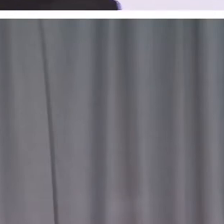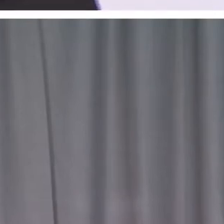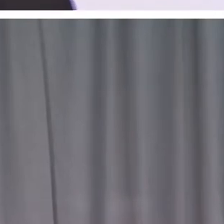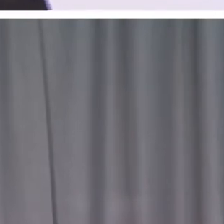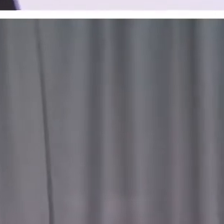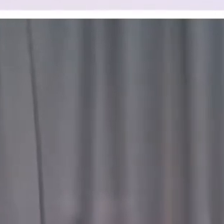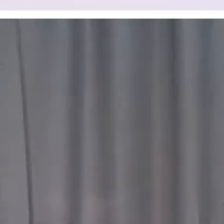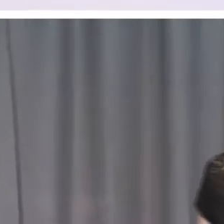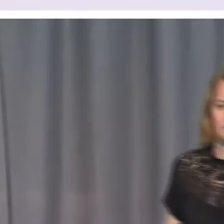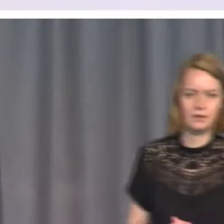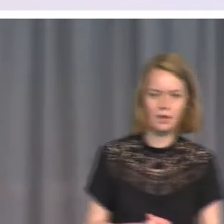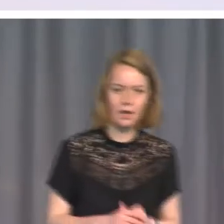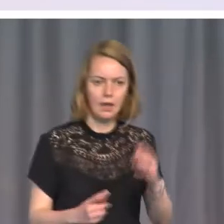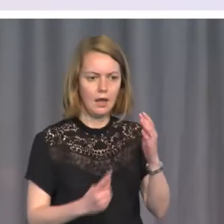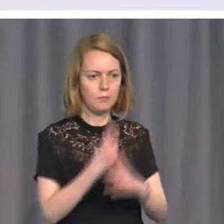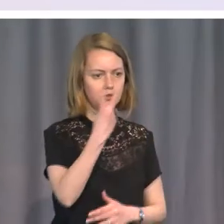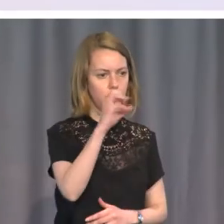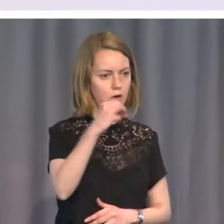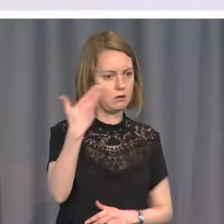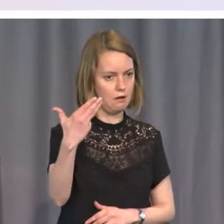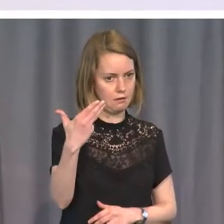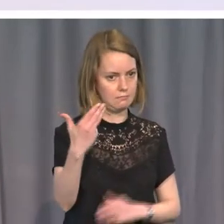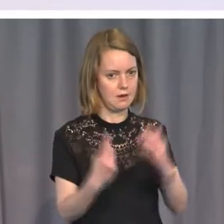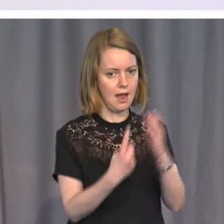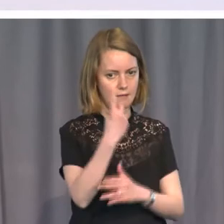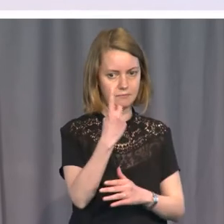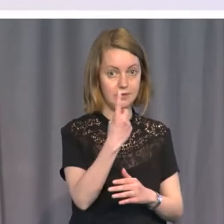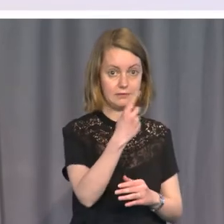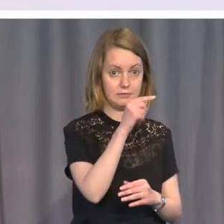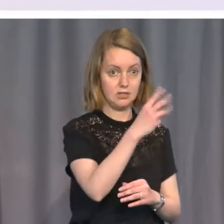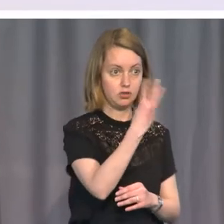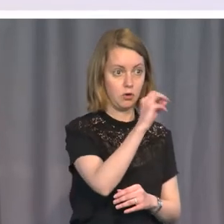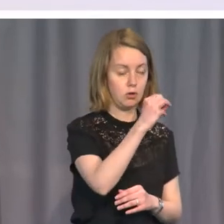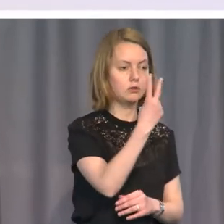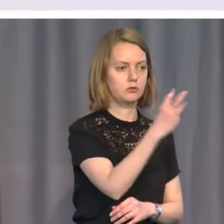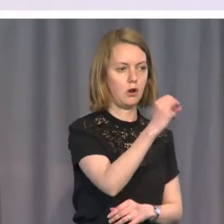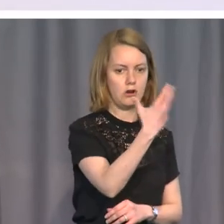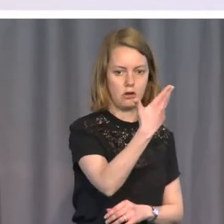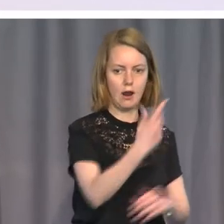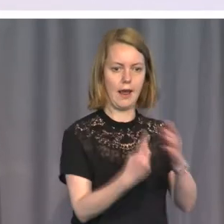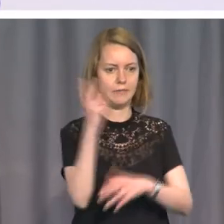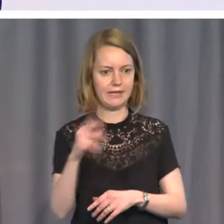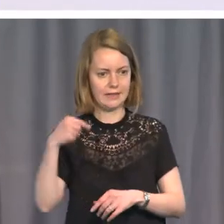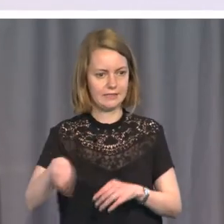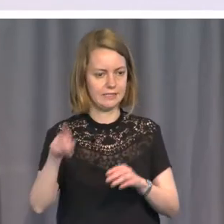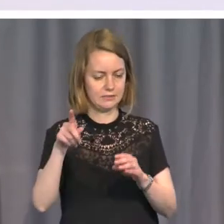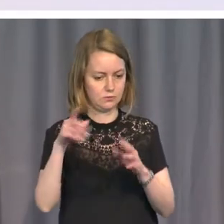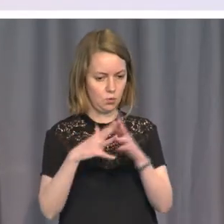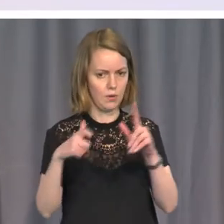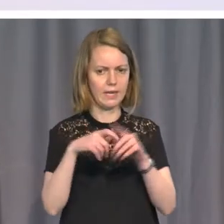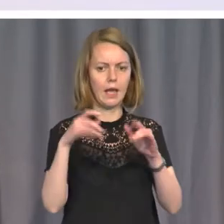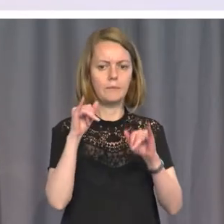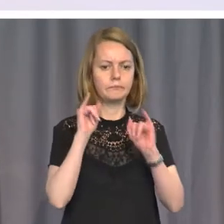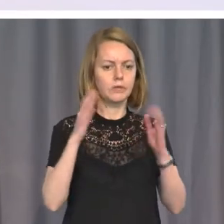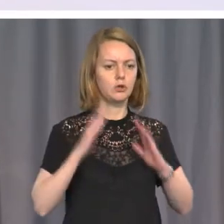Something else happened in 2009 that's come back to haunt us this week. It was a human rights atrocity in Sri Lanka.